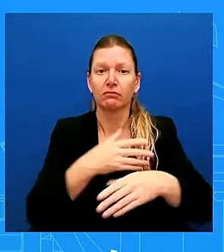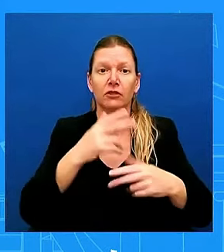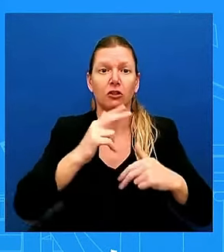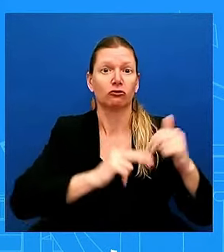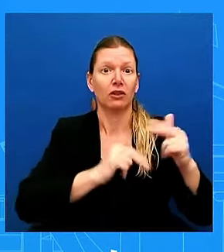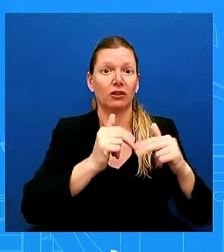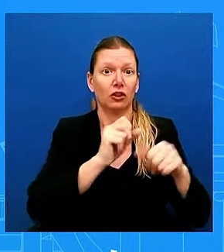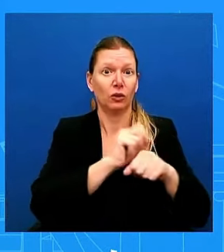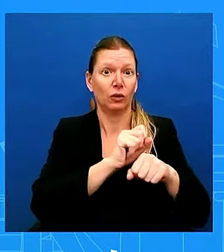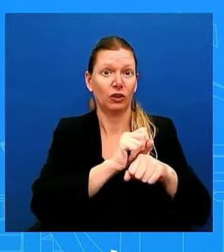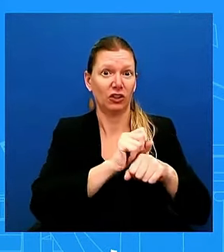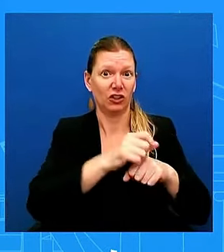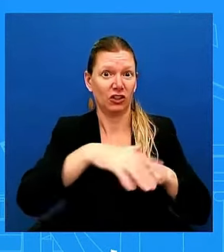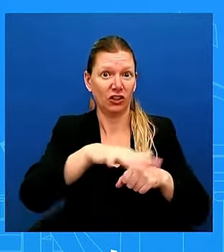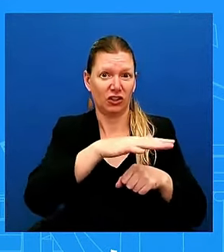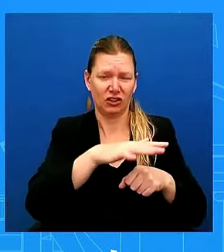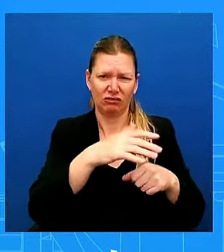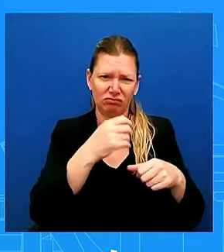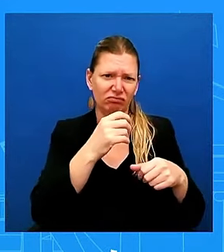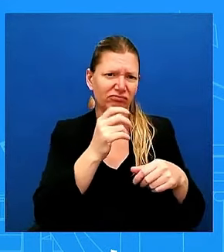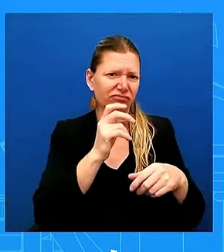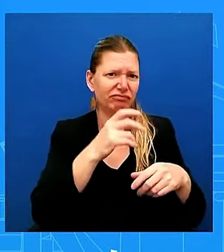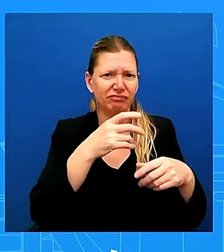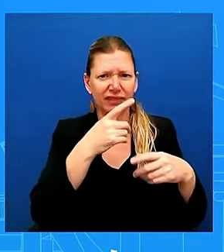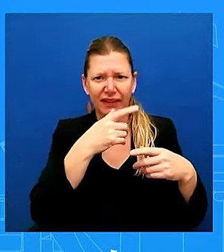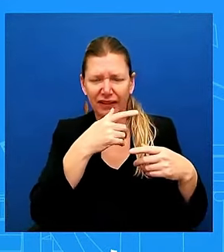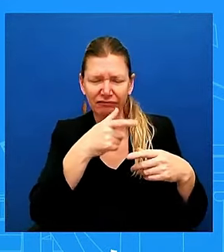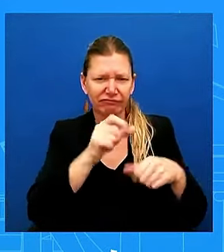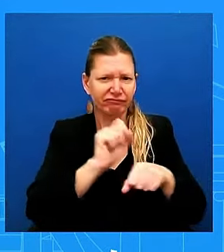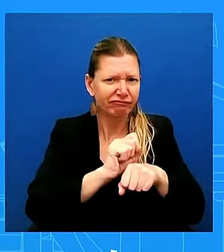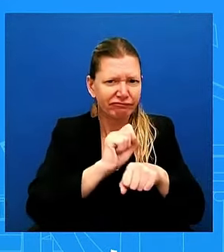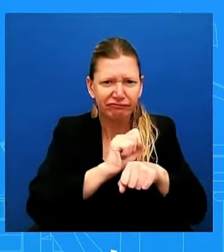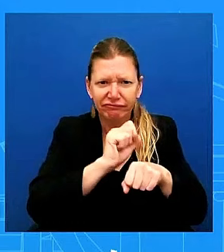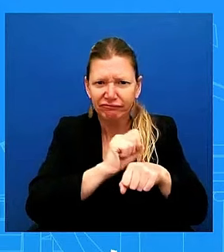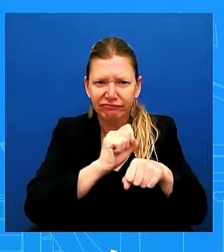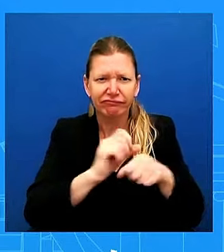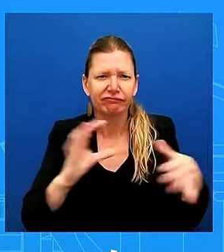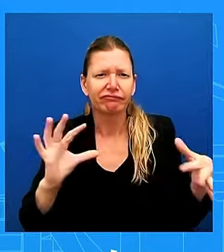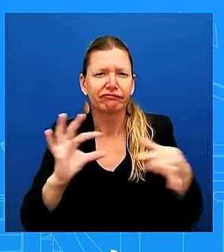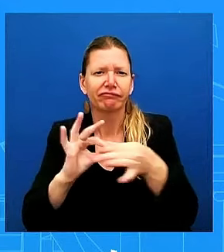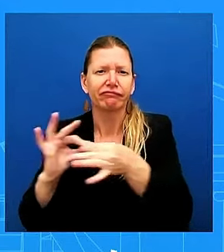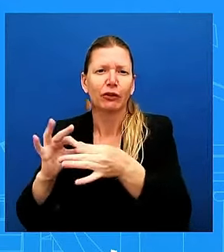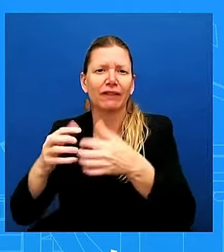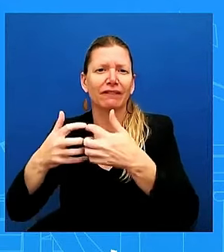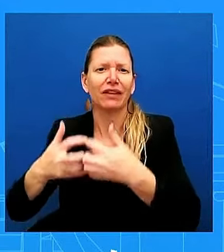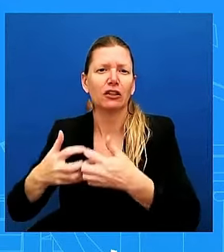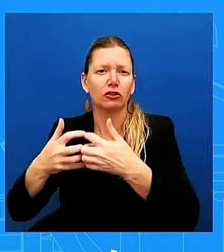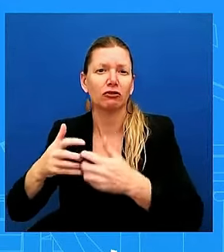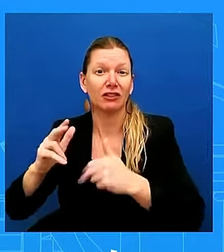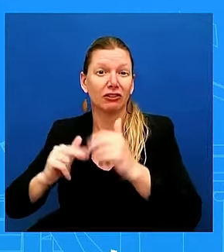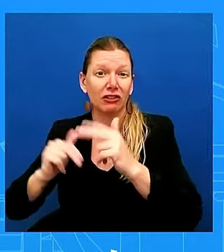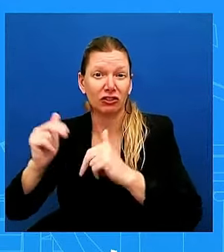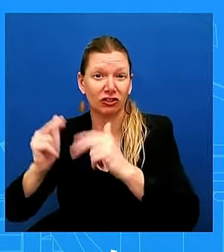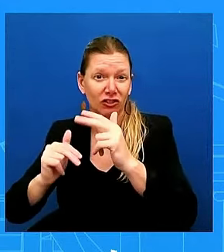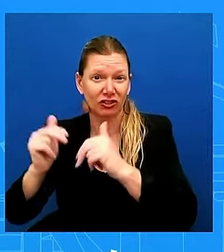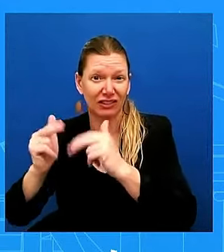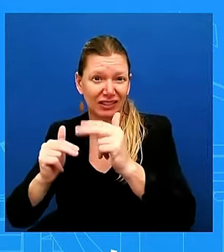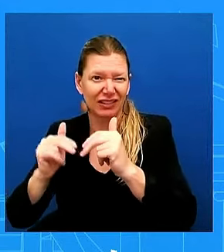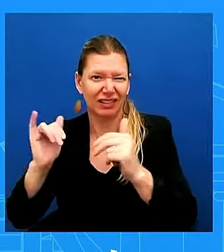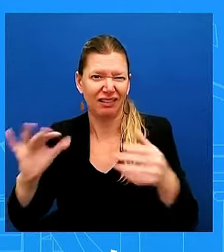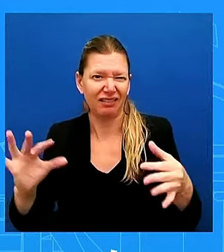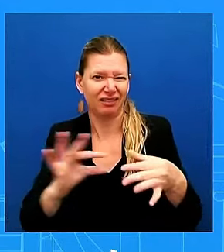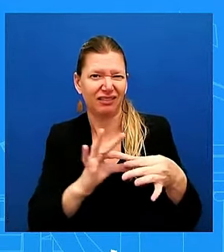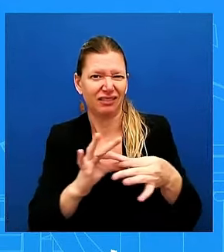multiples of the previous administrations. That construction of factories is going to turn into the